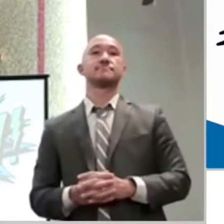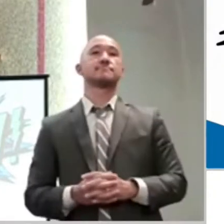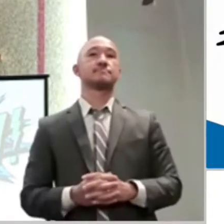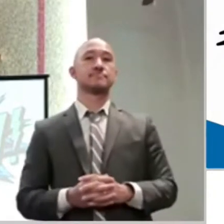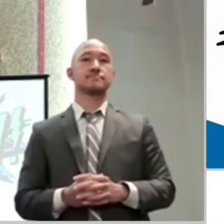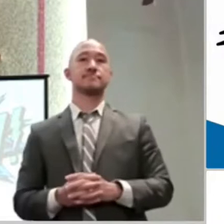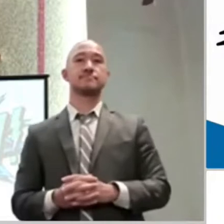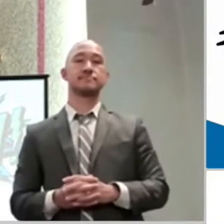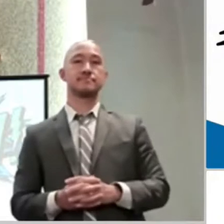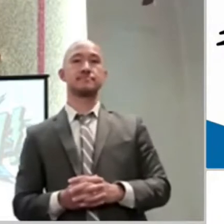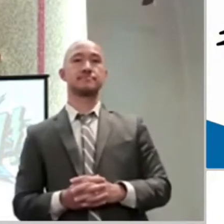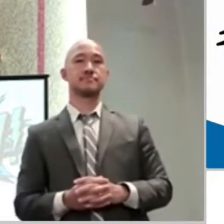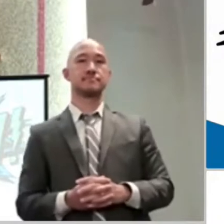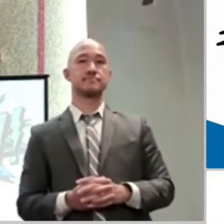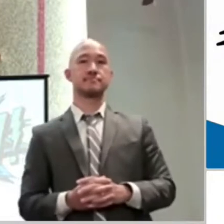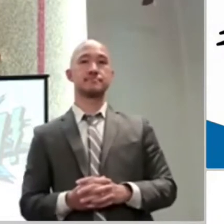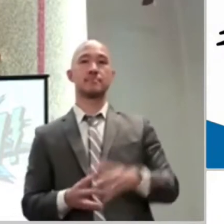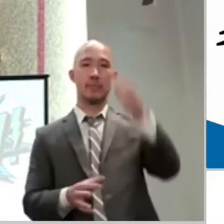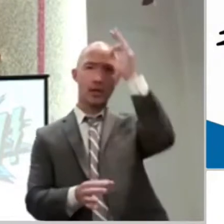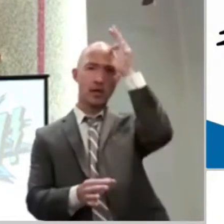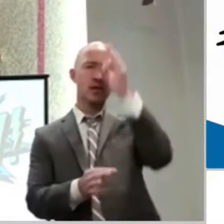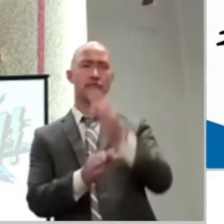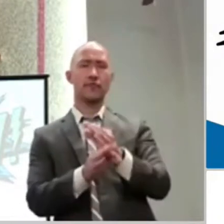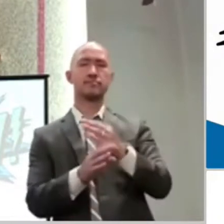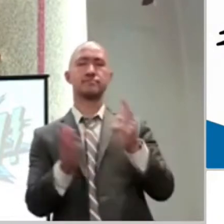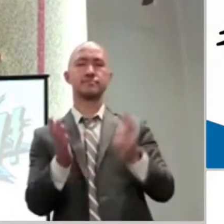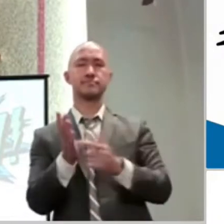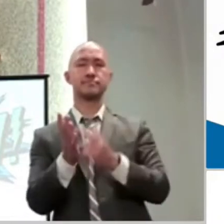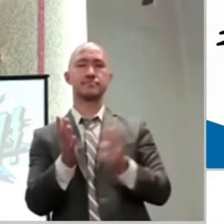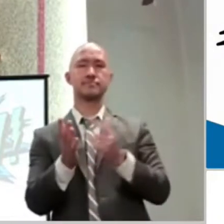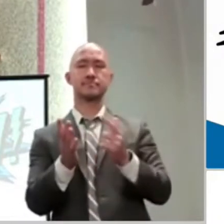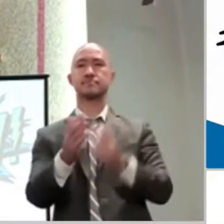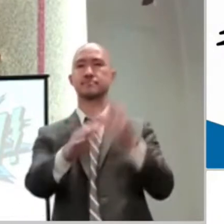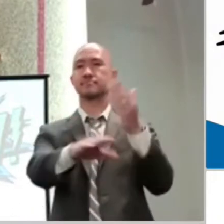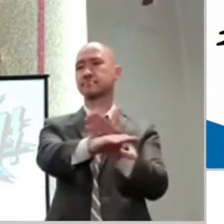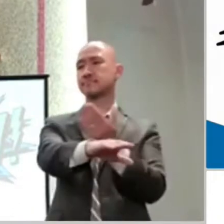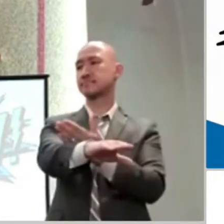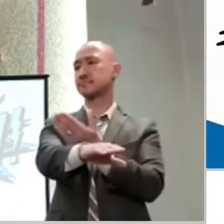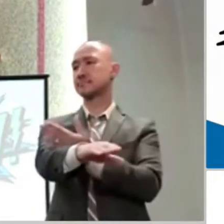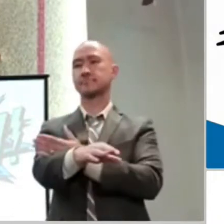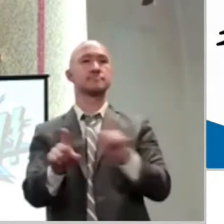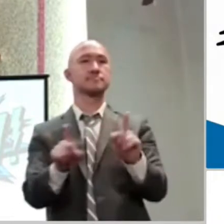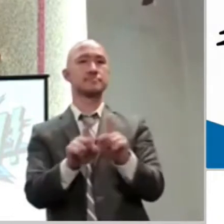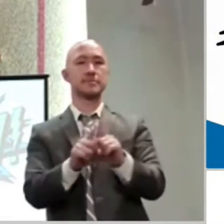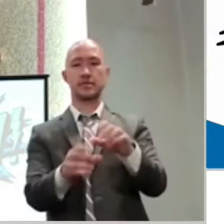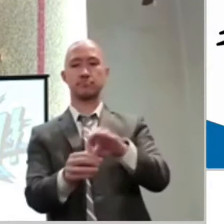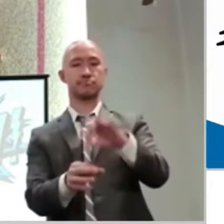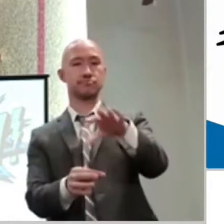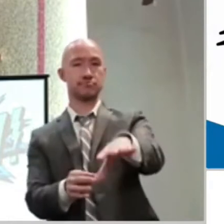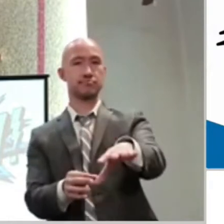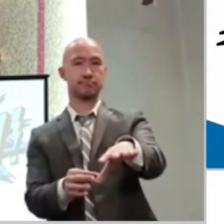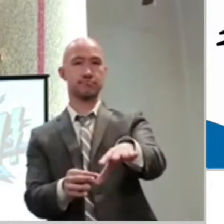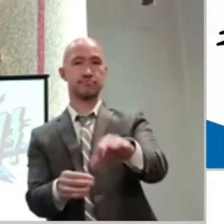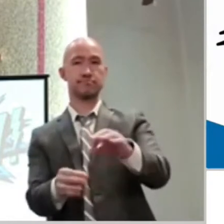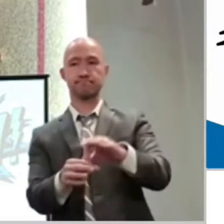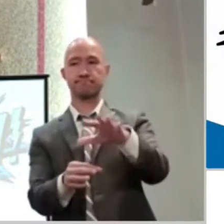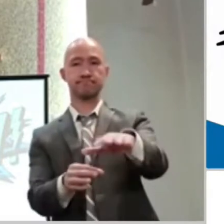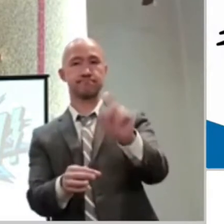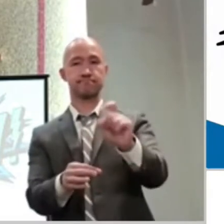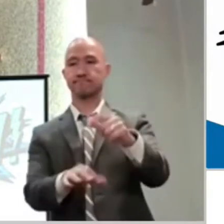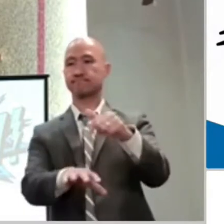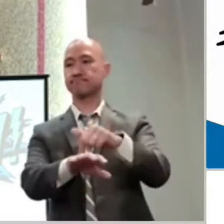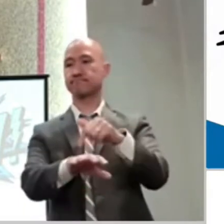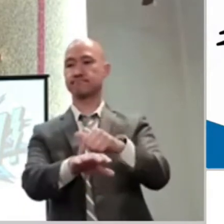It grows. Just because your faith is small doesn't mean it's bad. You wouldn't judge a small